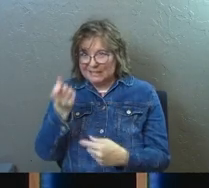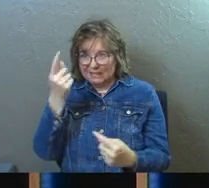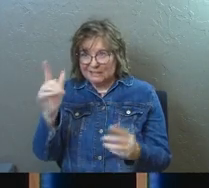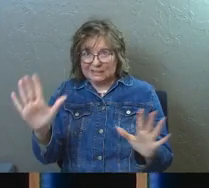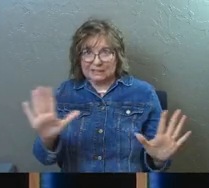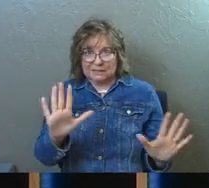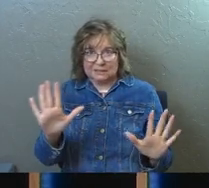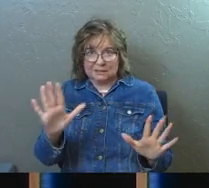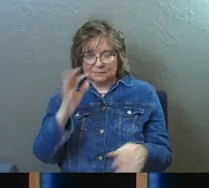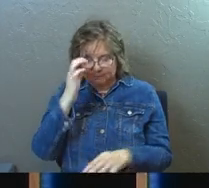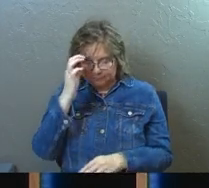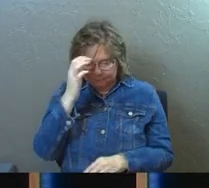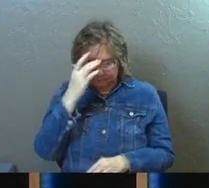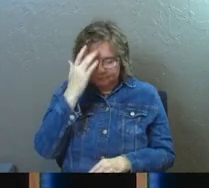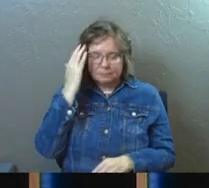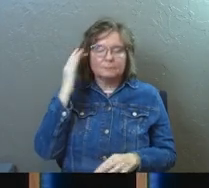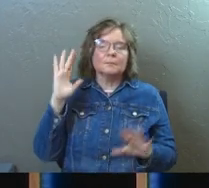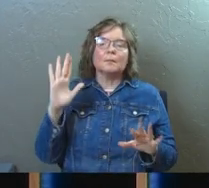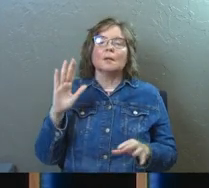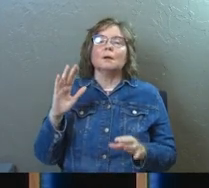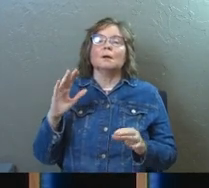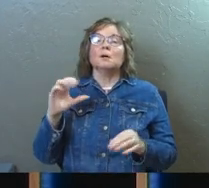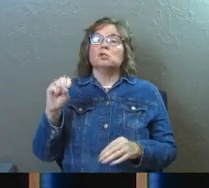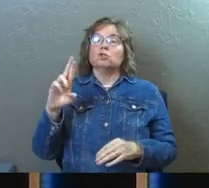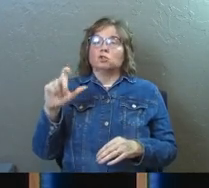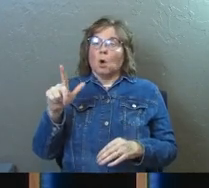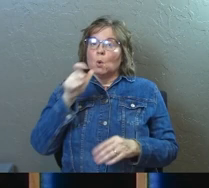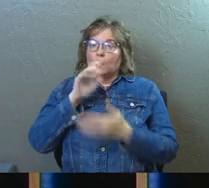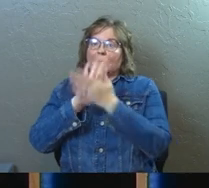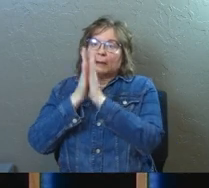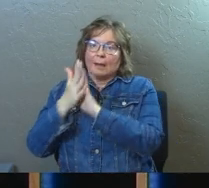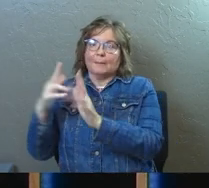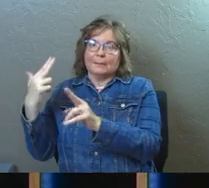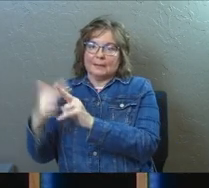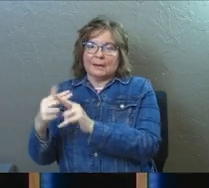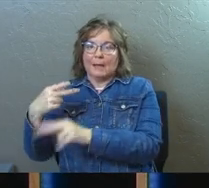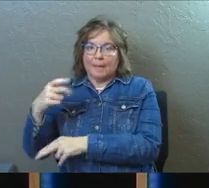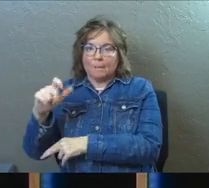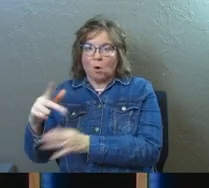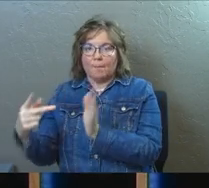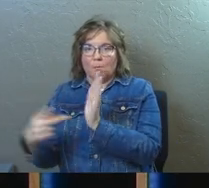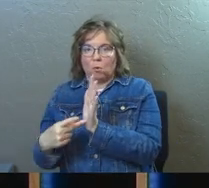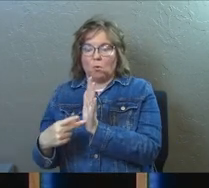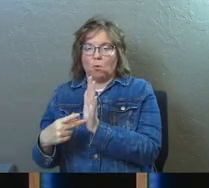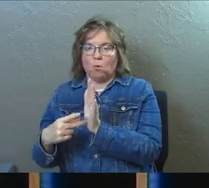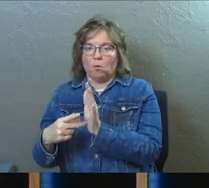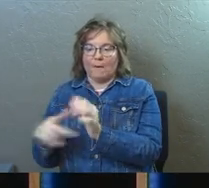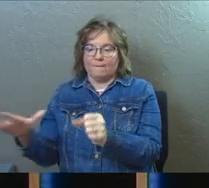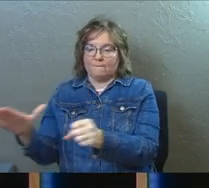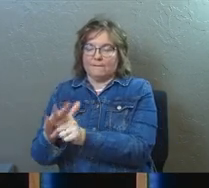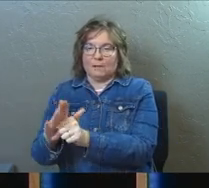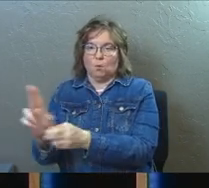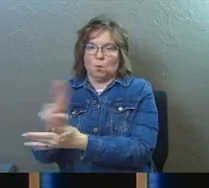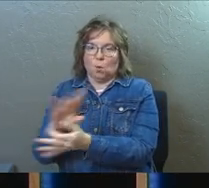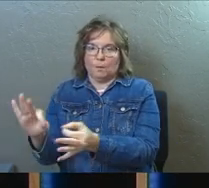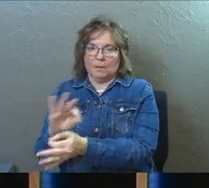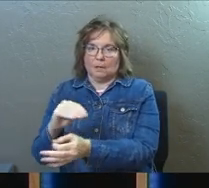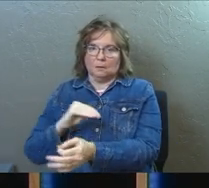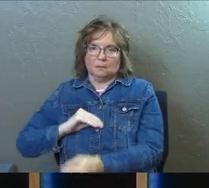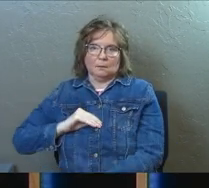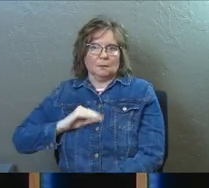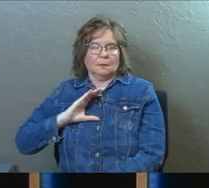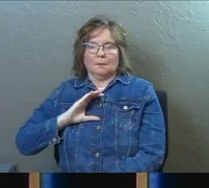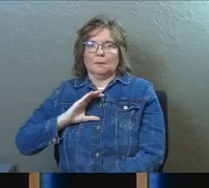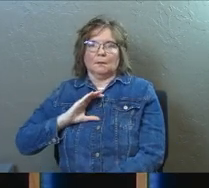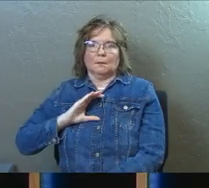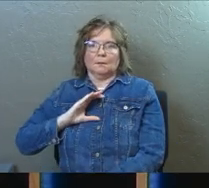makes sense. But Saul, now Paul, is filled with the Holy Spirit. Don't miss that in that verse. He's filled